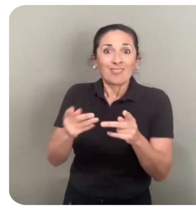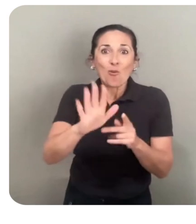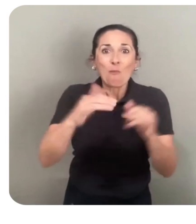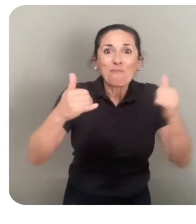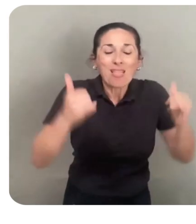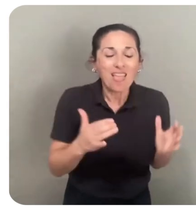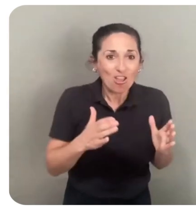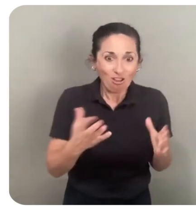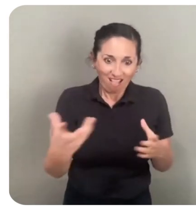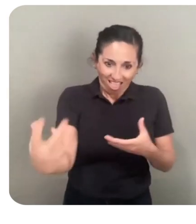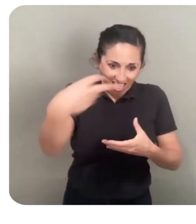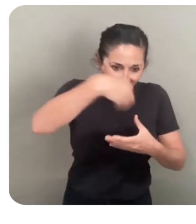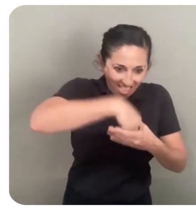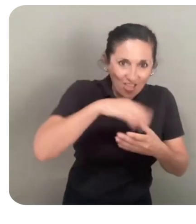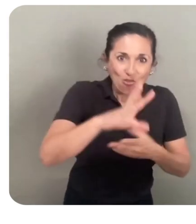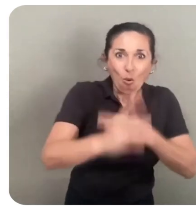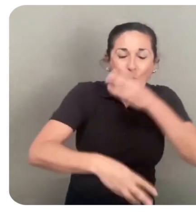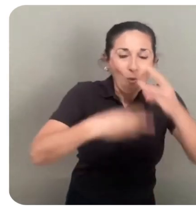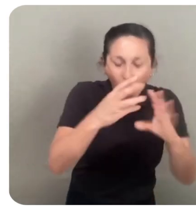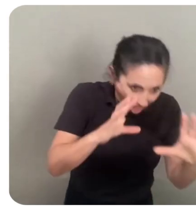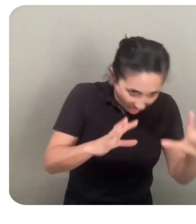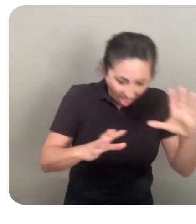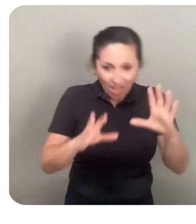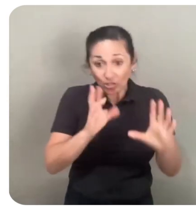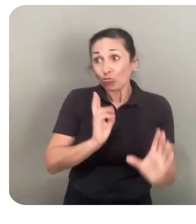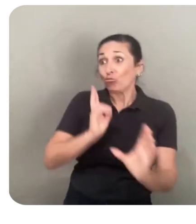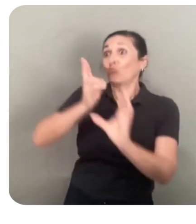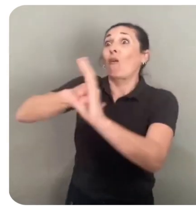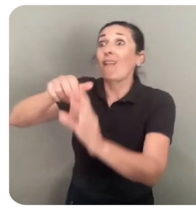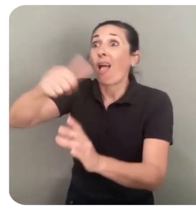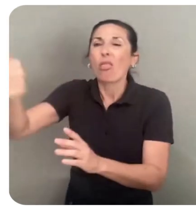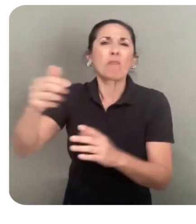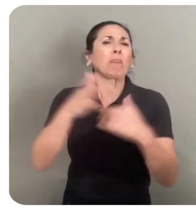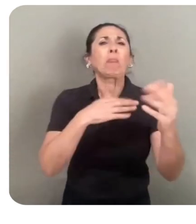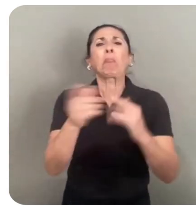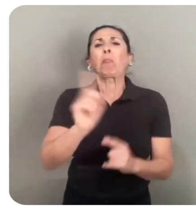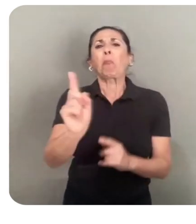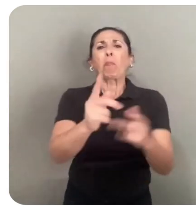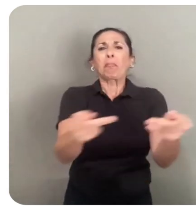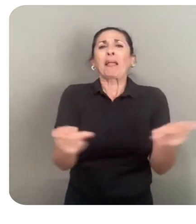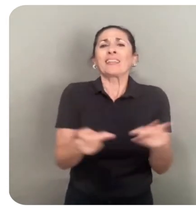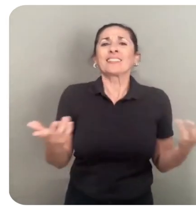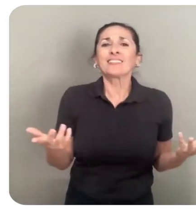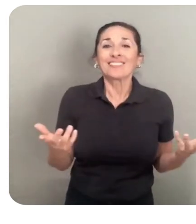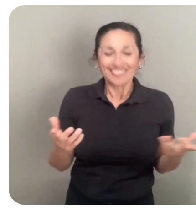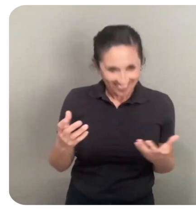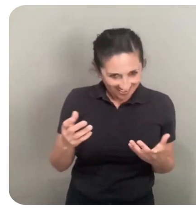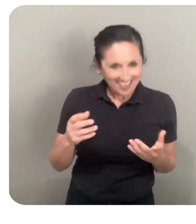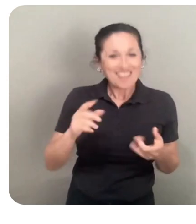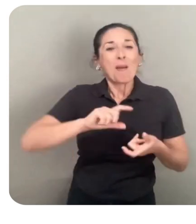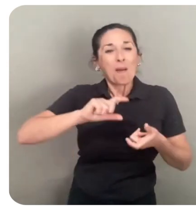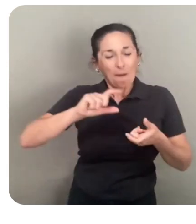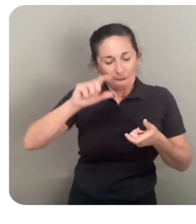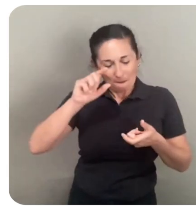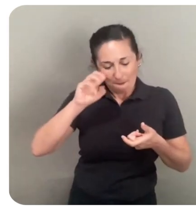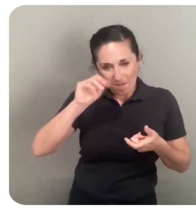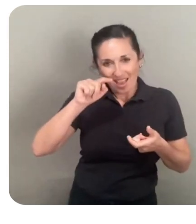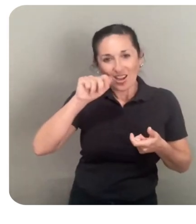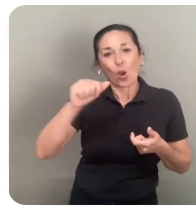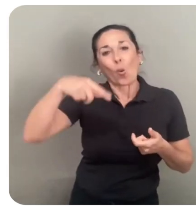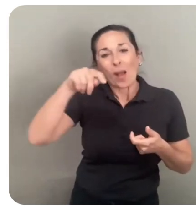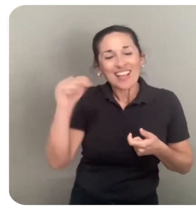It's your world and join up with others, no matter where they are. This is what MetaQuest has been historically known for